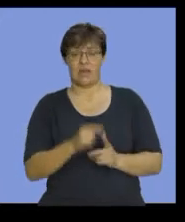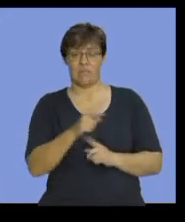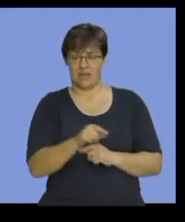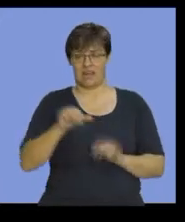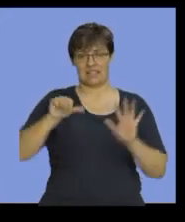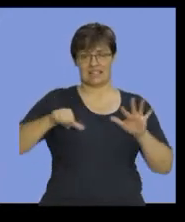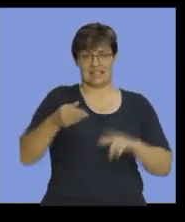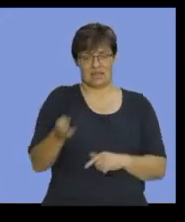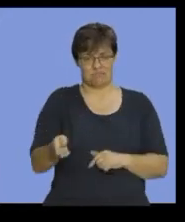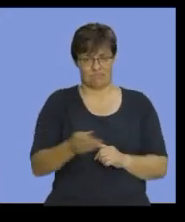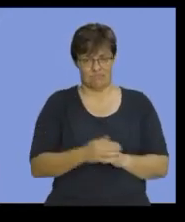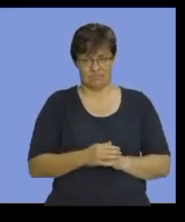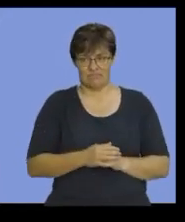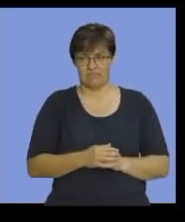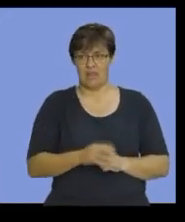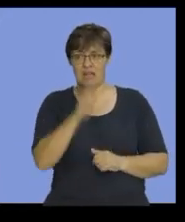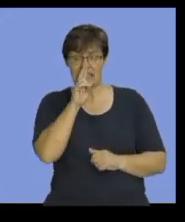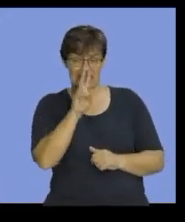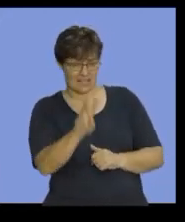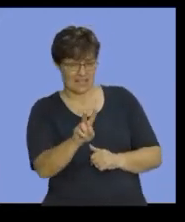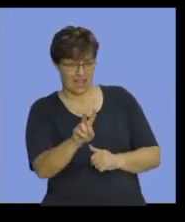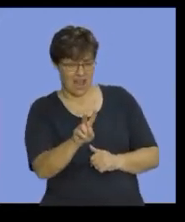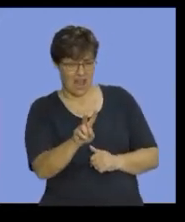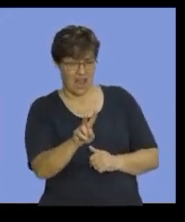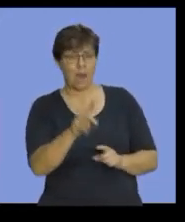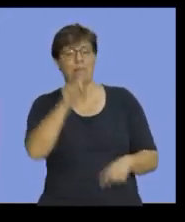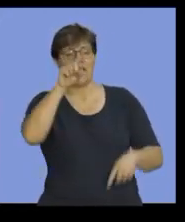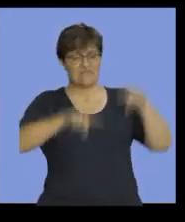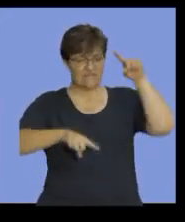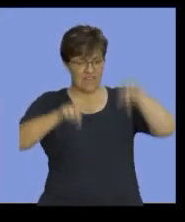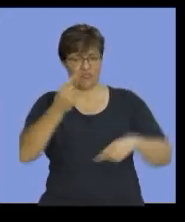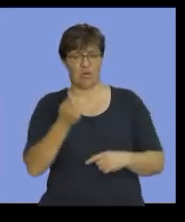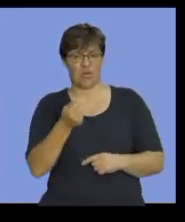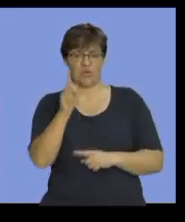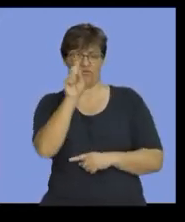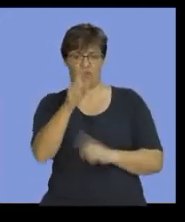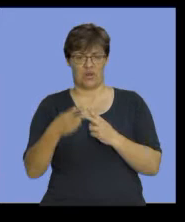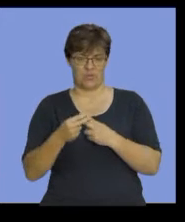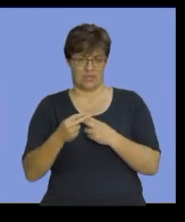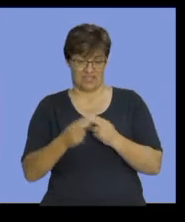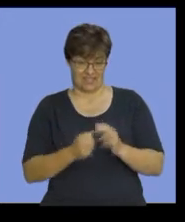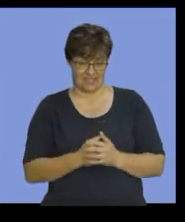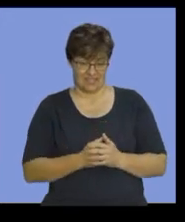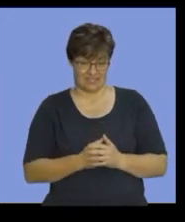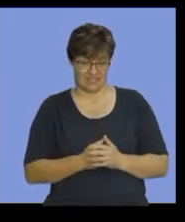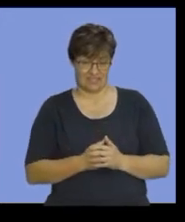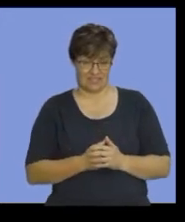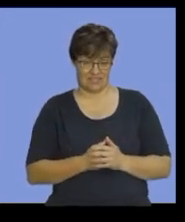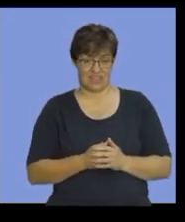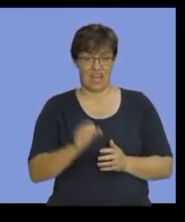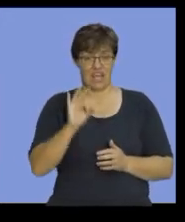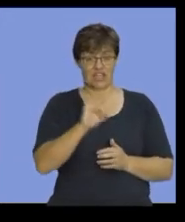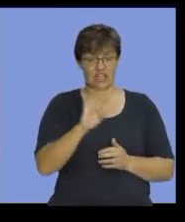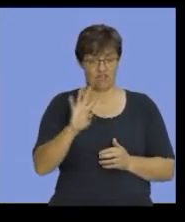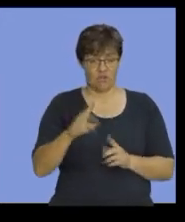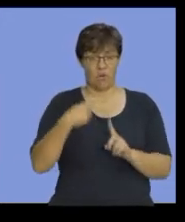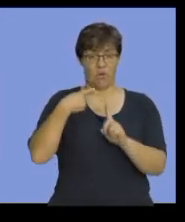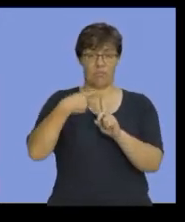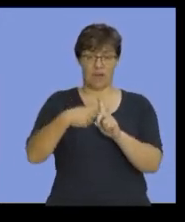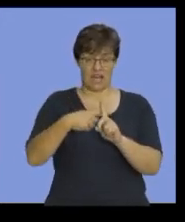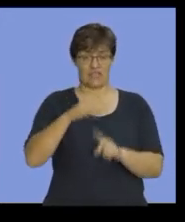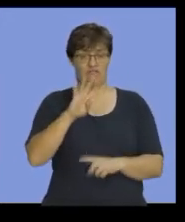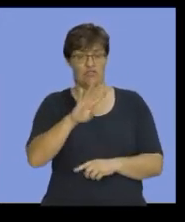$16,000. So, here you can see, there's my variable cost per unit. Right? The $34,000 plus